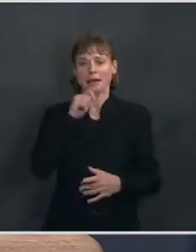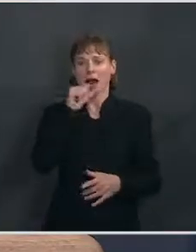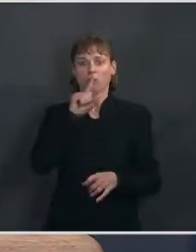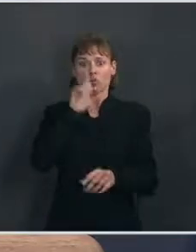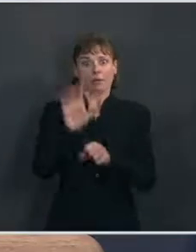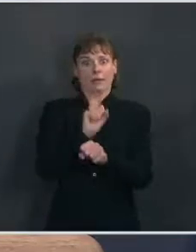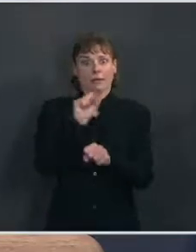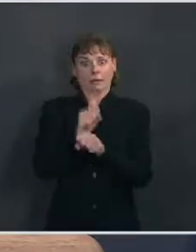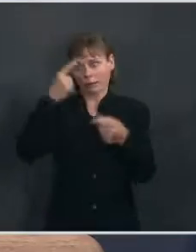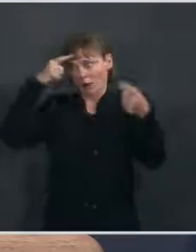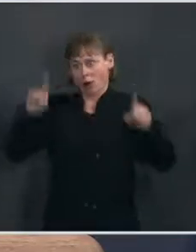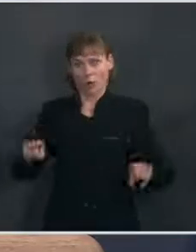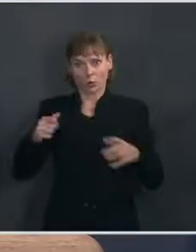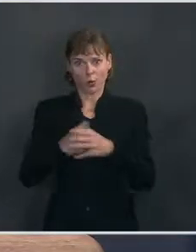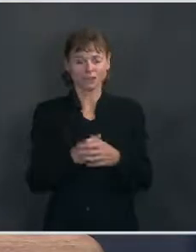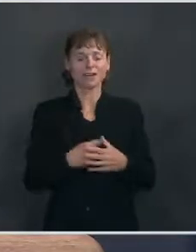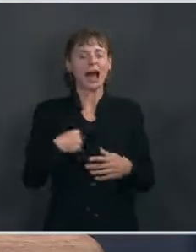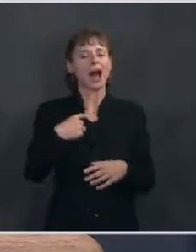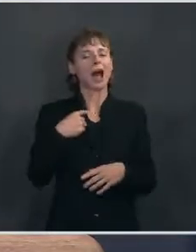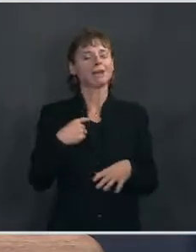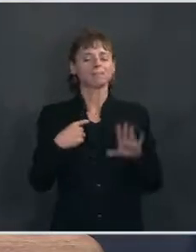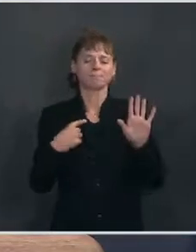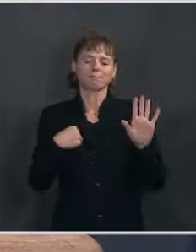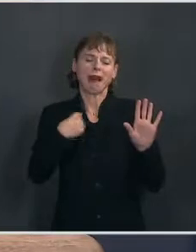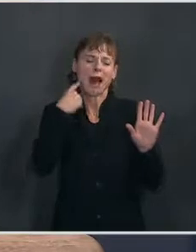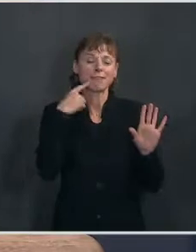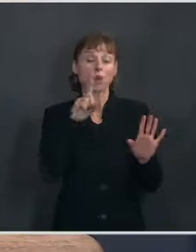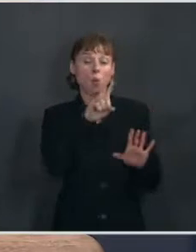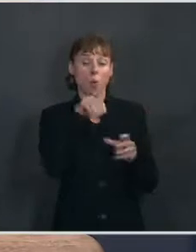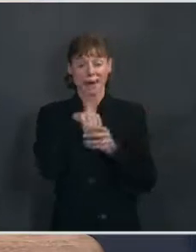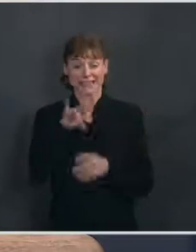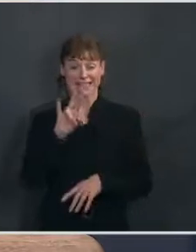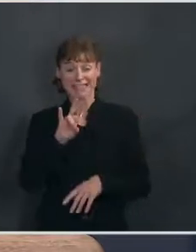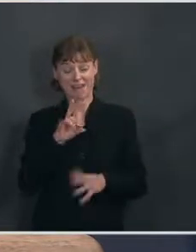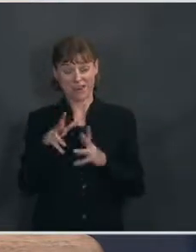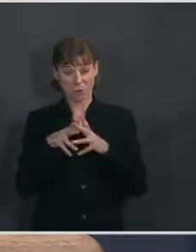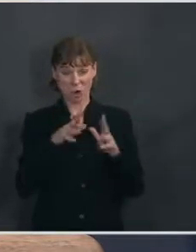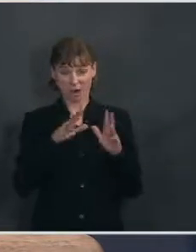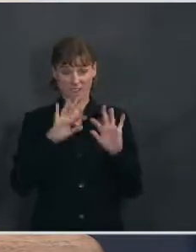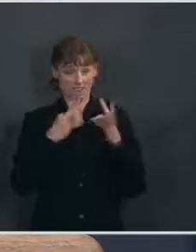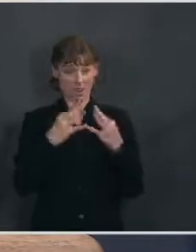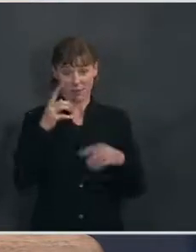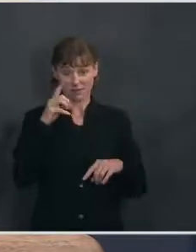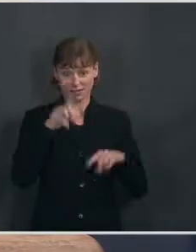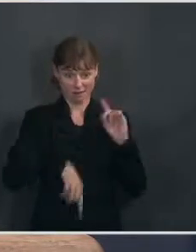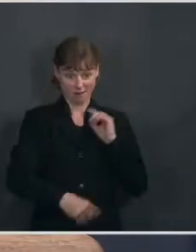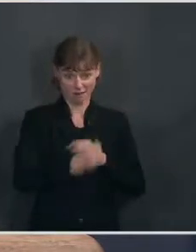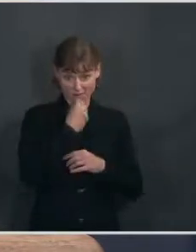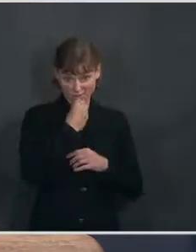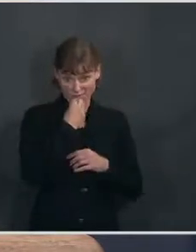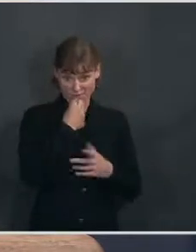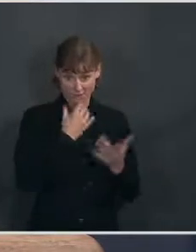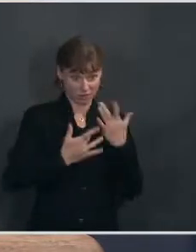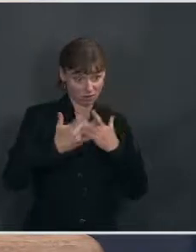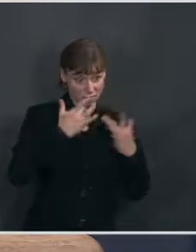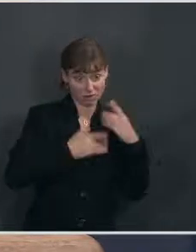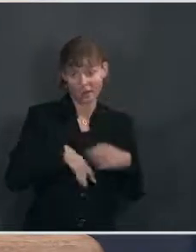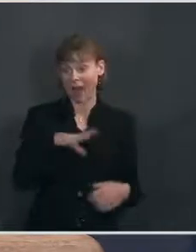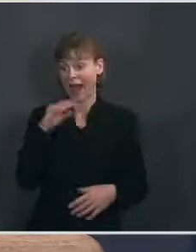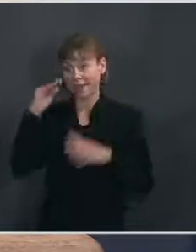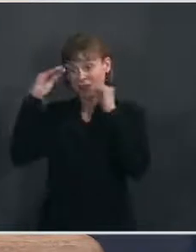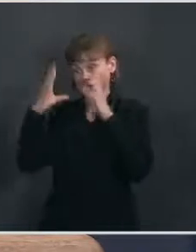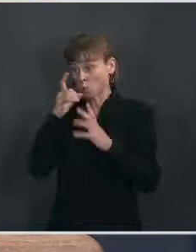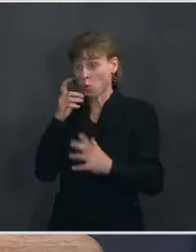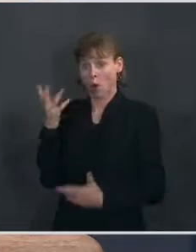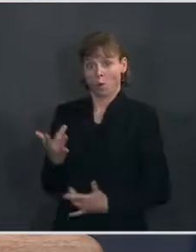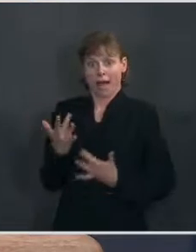the one in seven American families who can't put food on the table and the teachers who are waiting to ensure